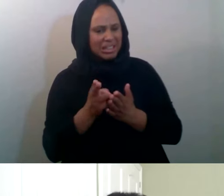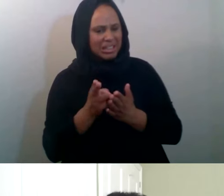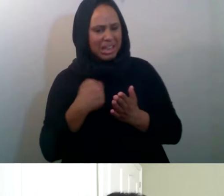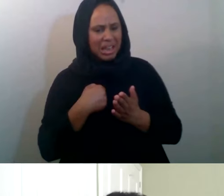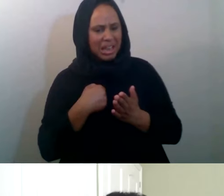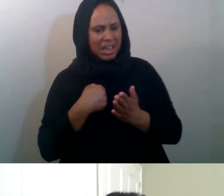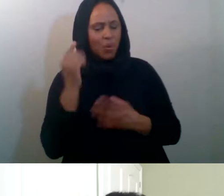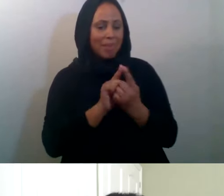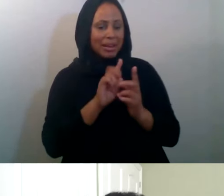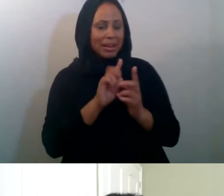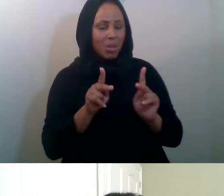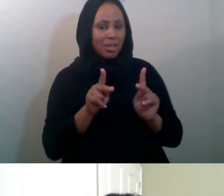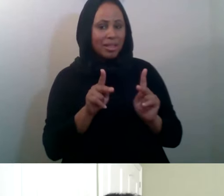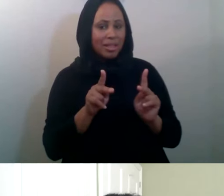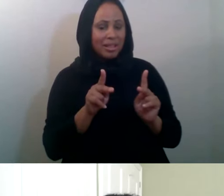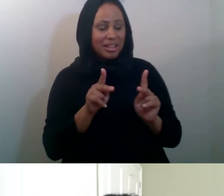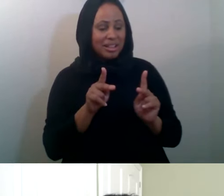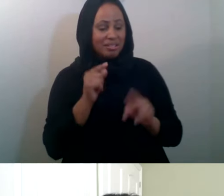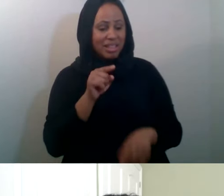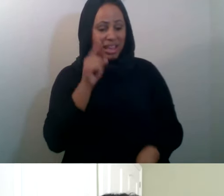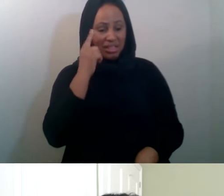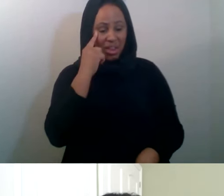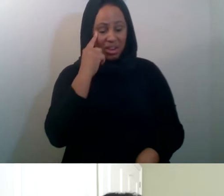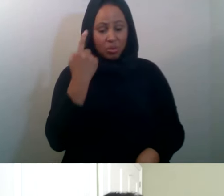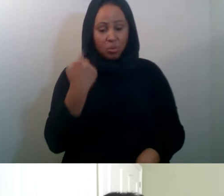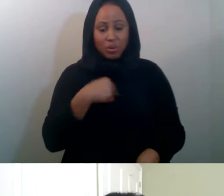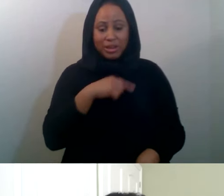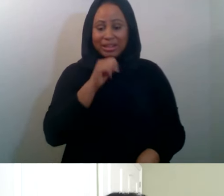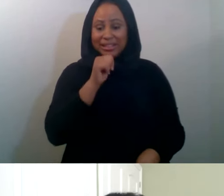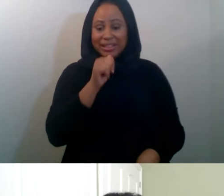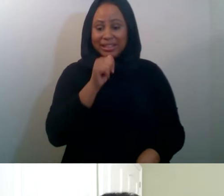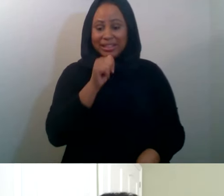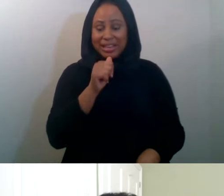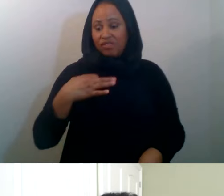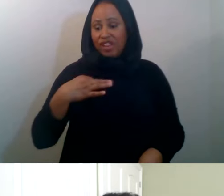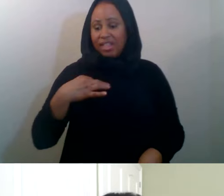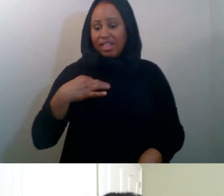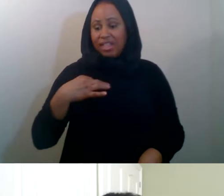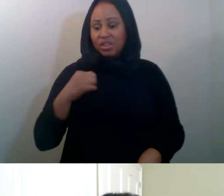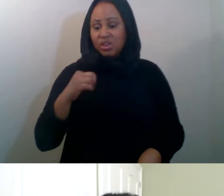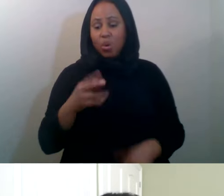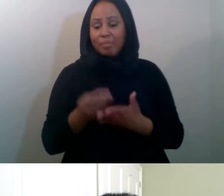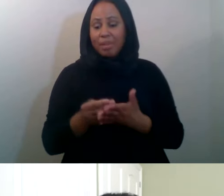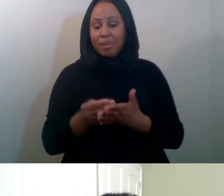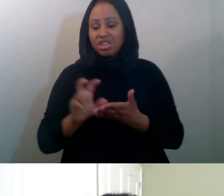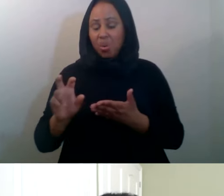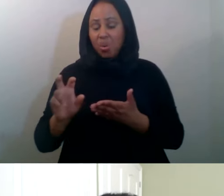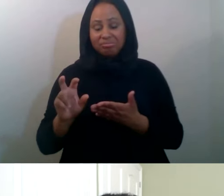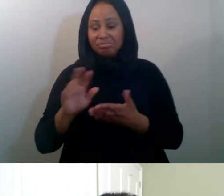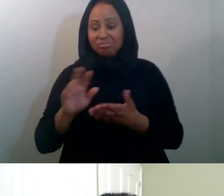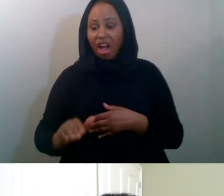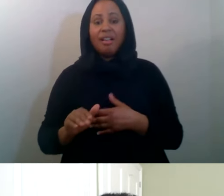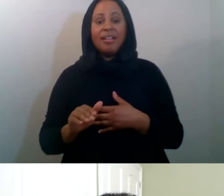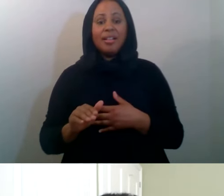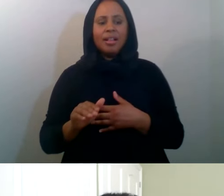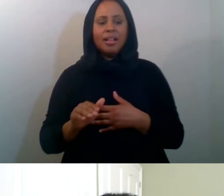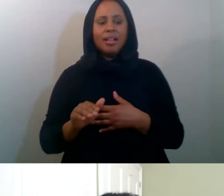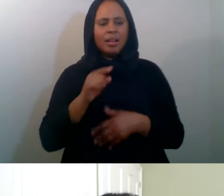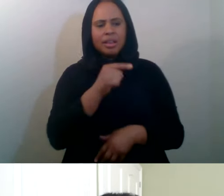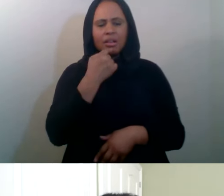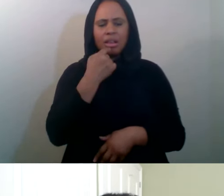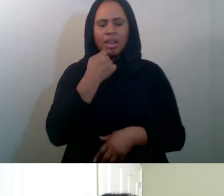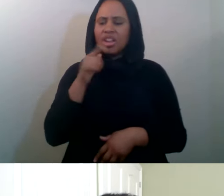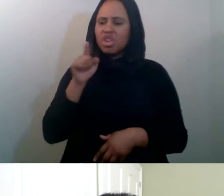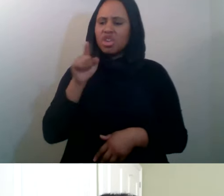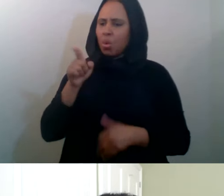all and, and volunteered at all. I've, I've went to places and volunteered. They're like, you're the first Muslim I've seen volunteer. And